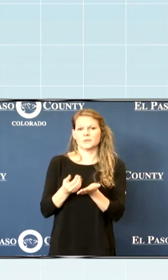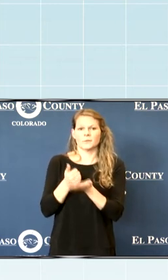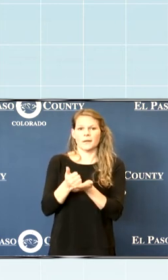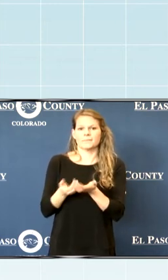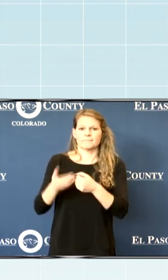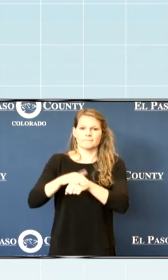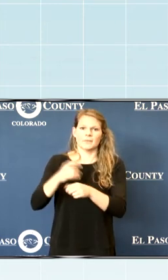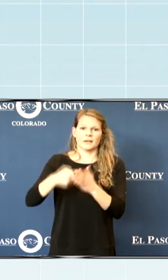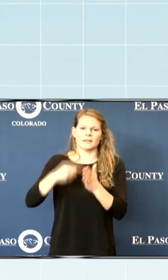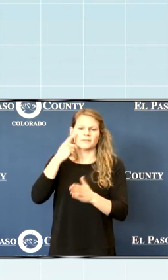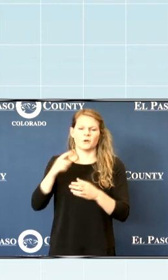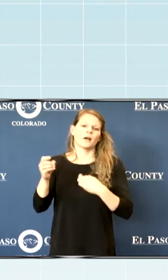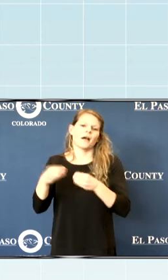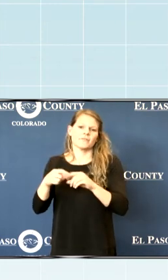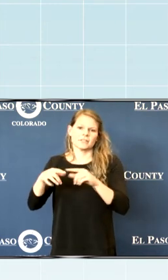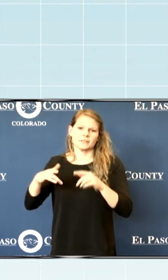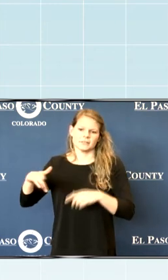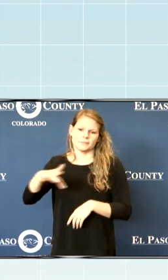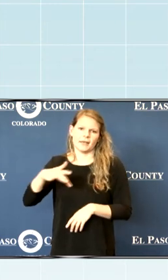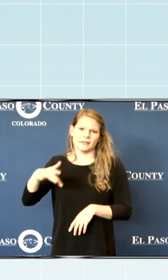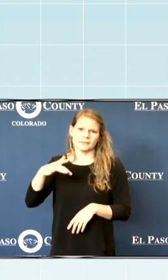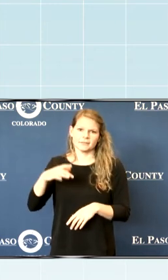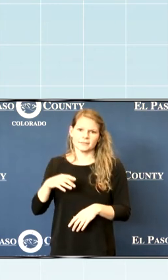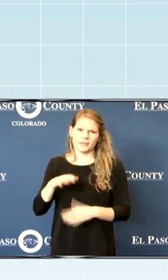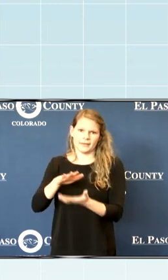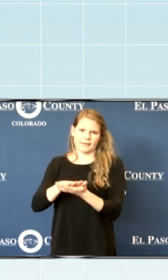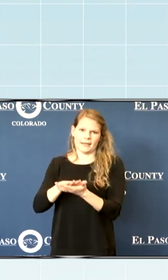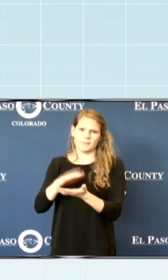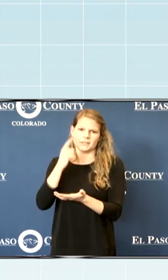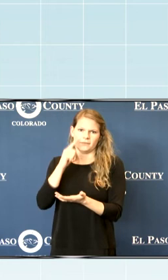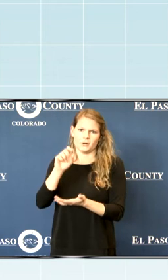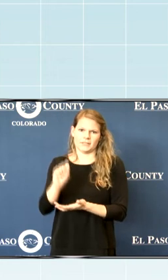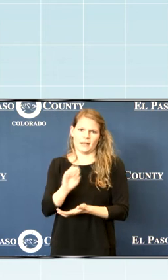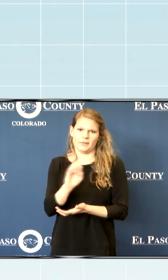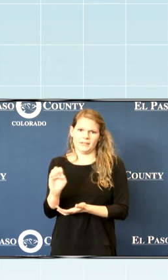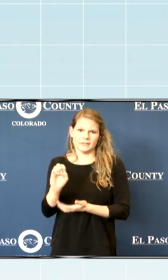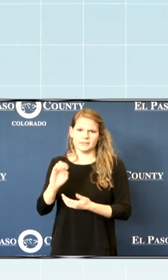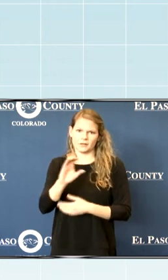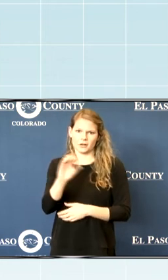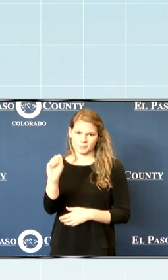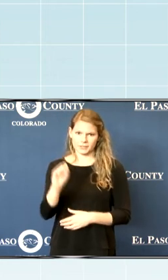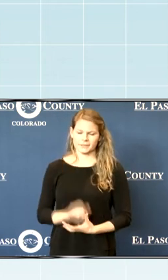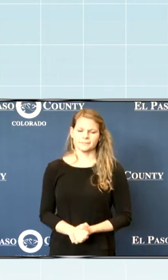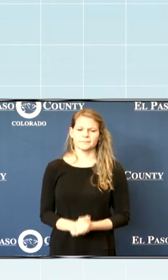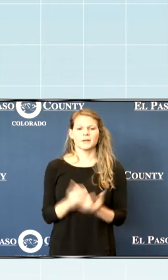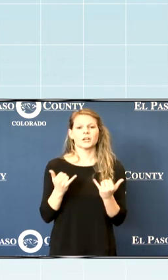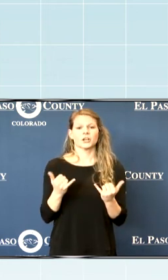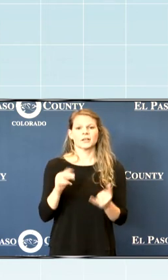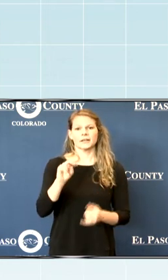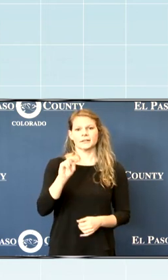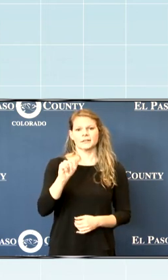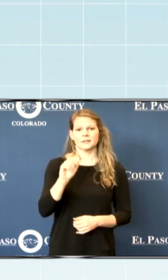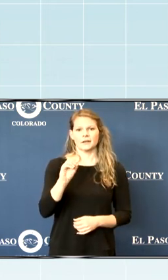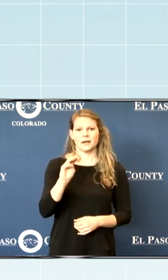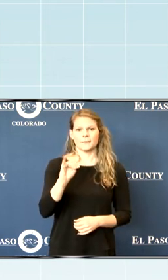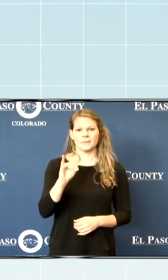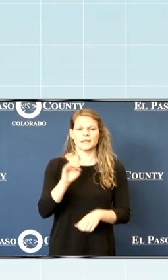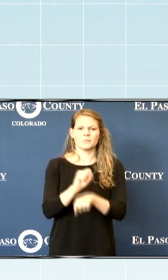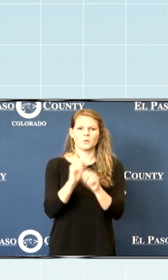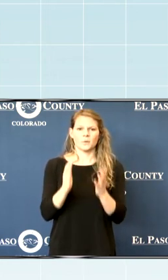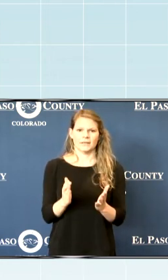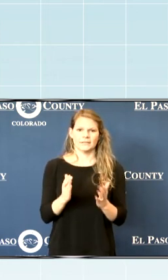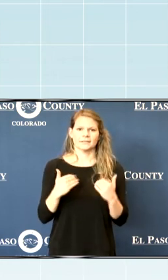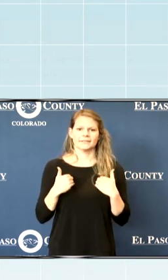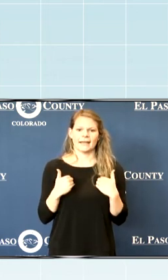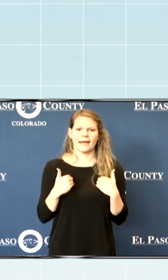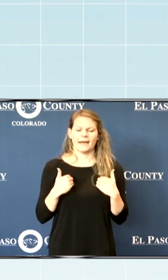costs of additional office space on the Silver Key campus in Southeast Colorado Springs. Currently, NAMI employees are doubled up in